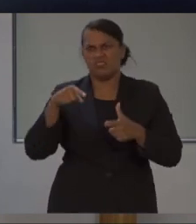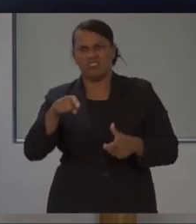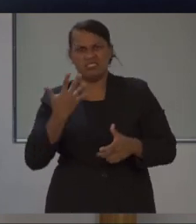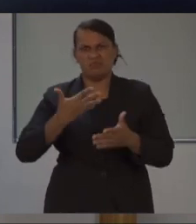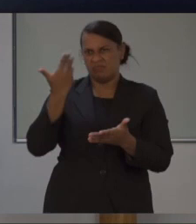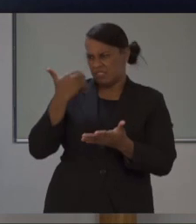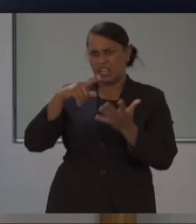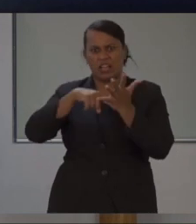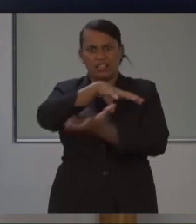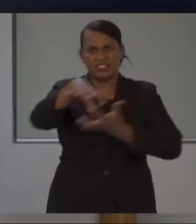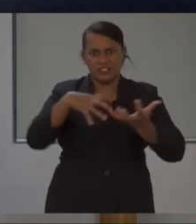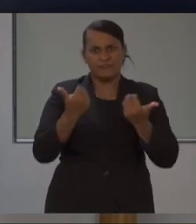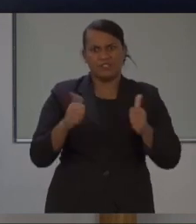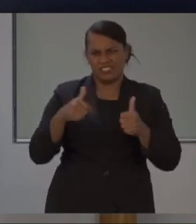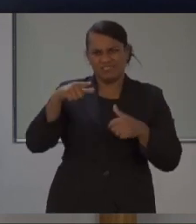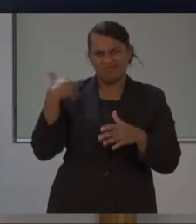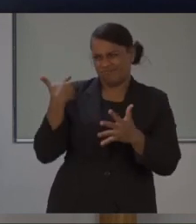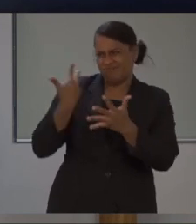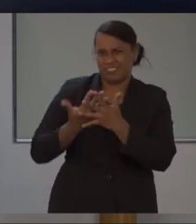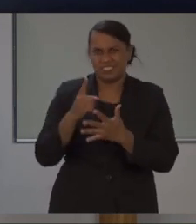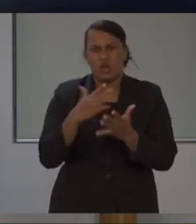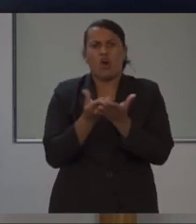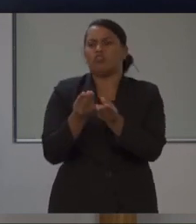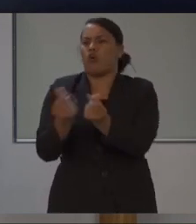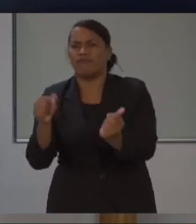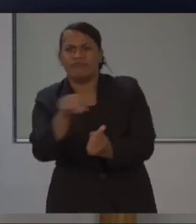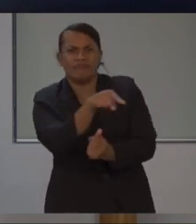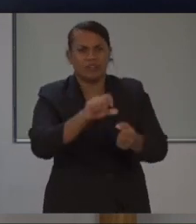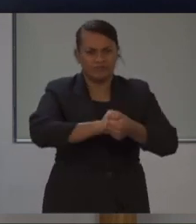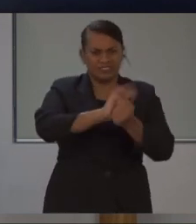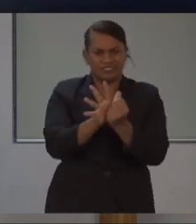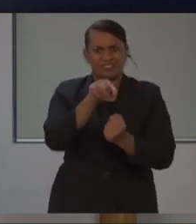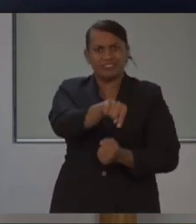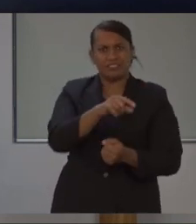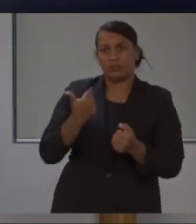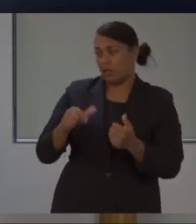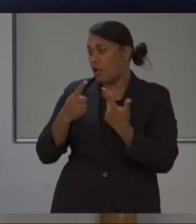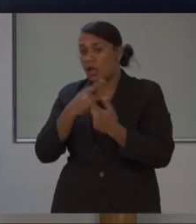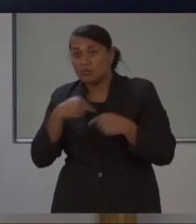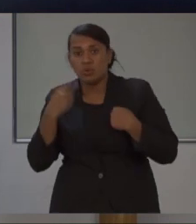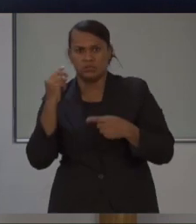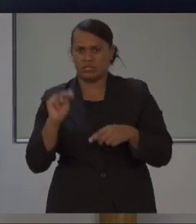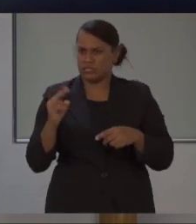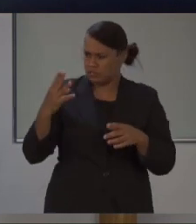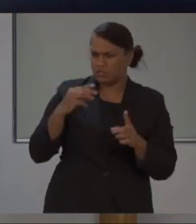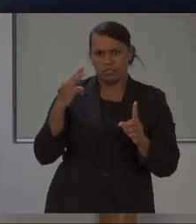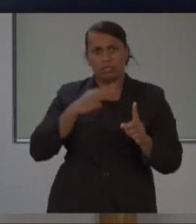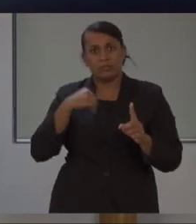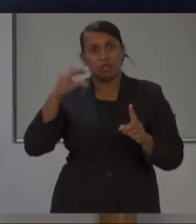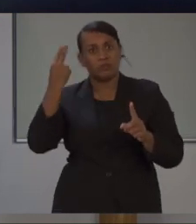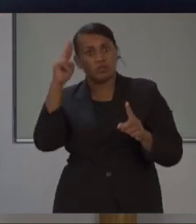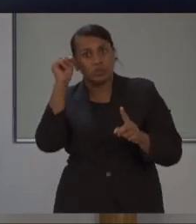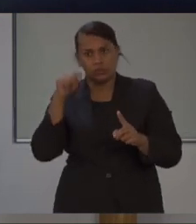has taught us that public cooperation is critical to keeping physicians healthy. That's why if an